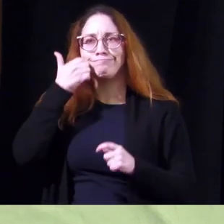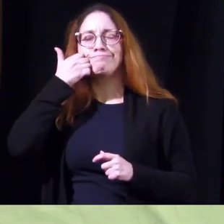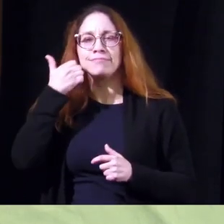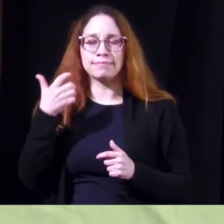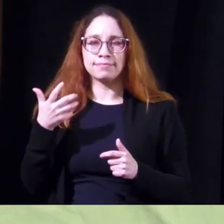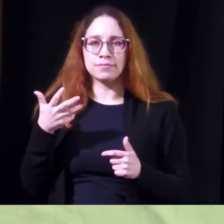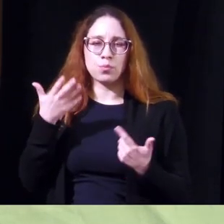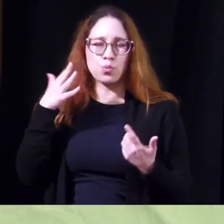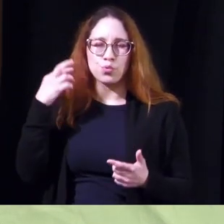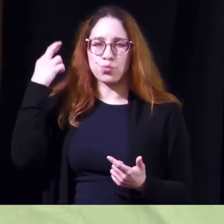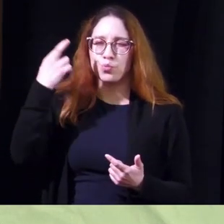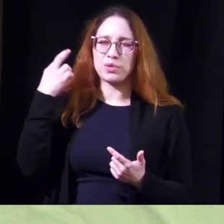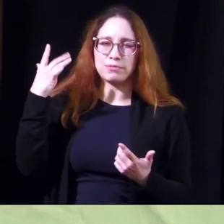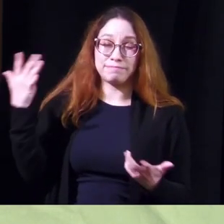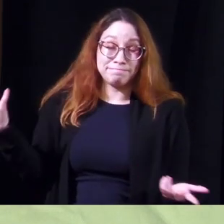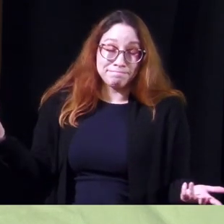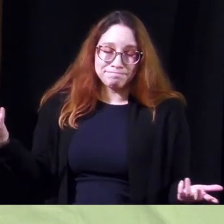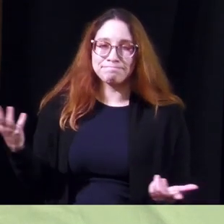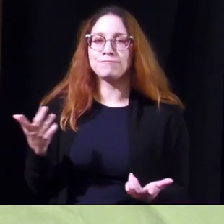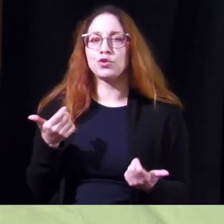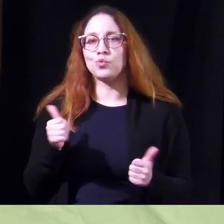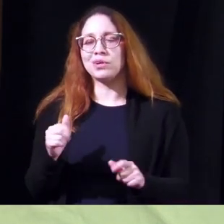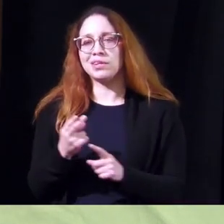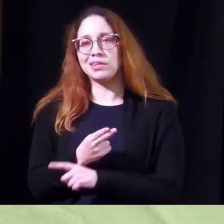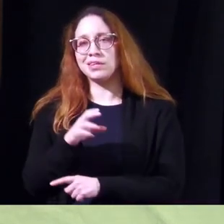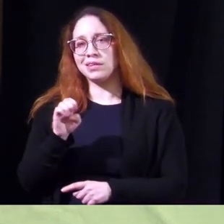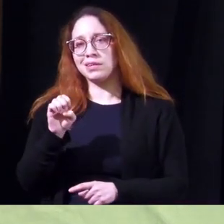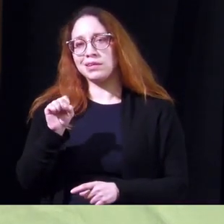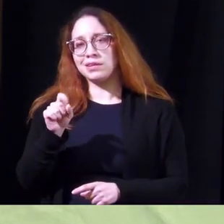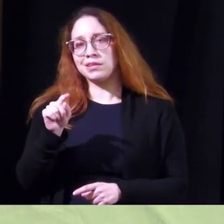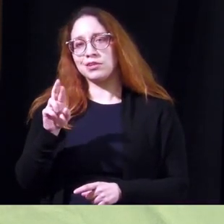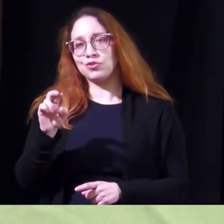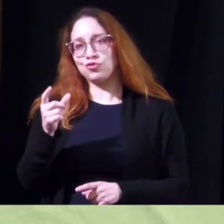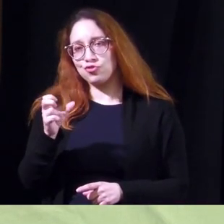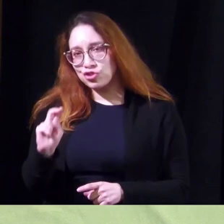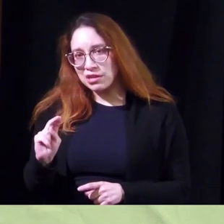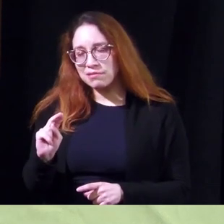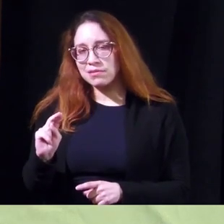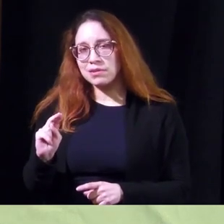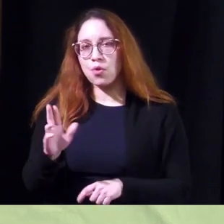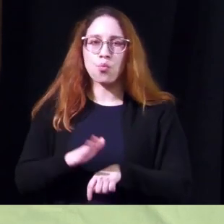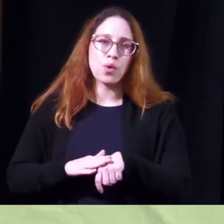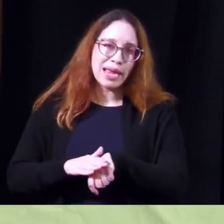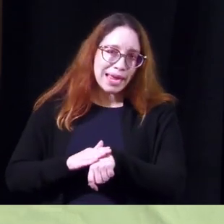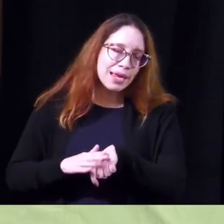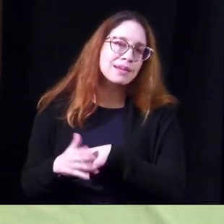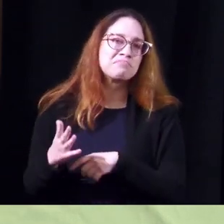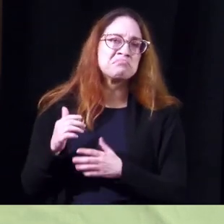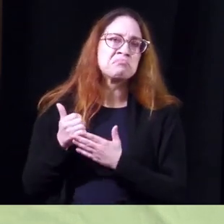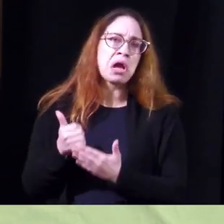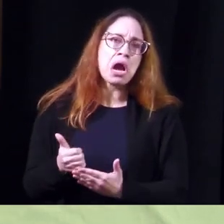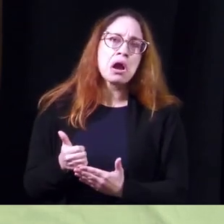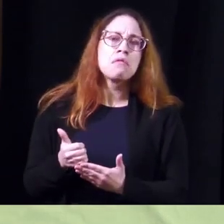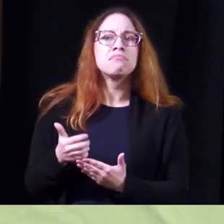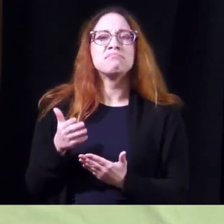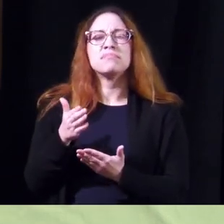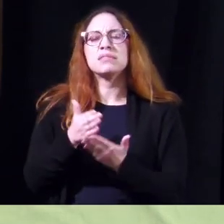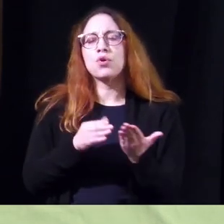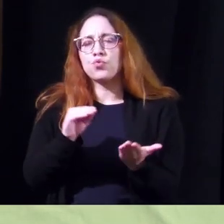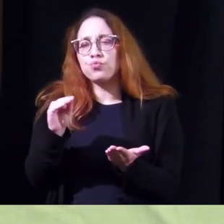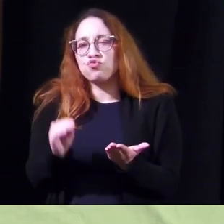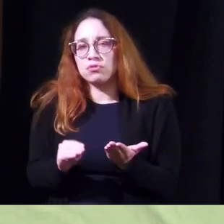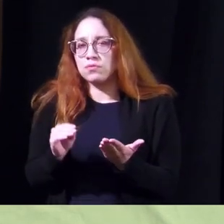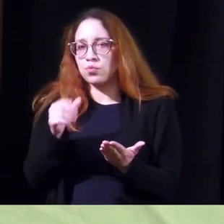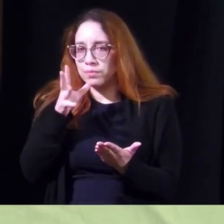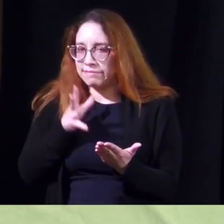the reason is um we try to use estrogen as i mentioned uh estrogen cream it seems to help a small percentage